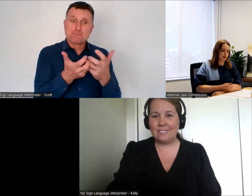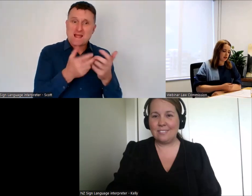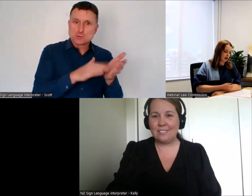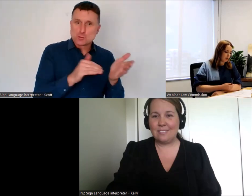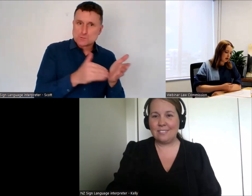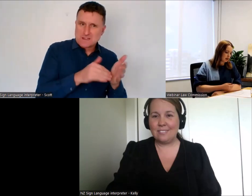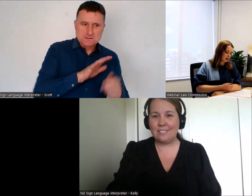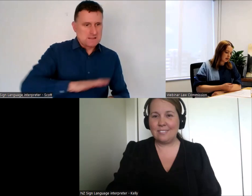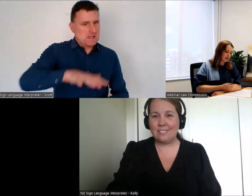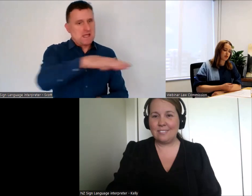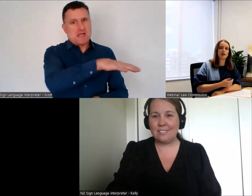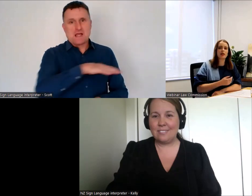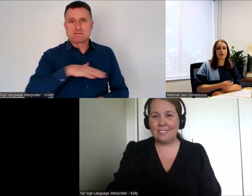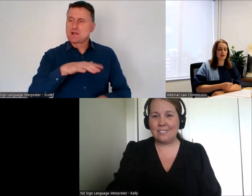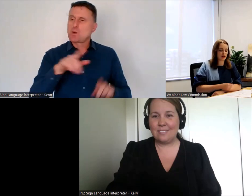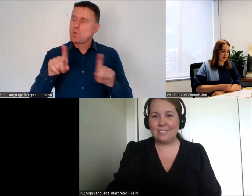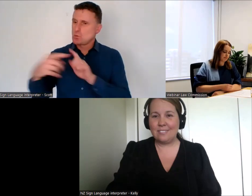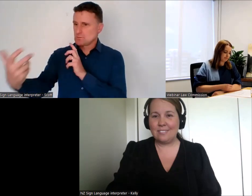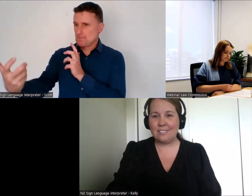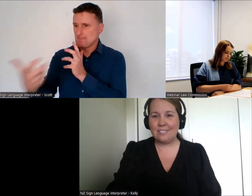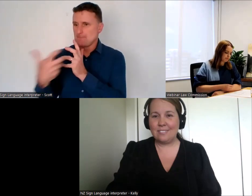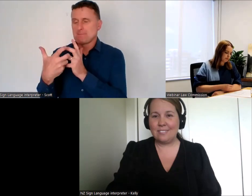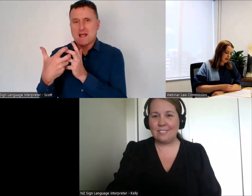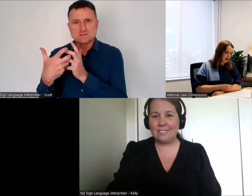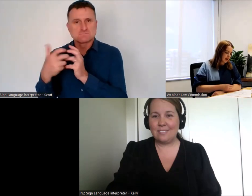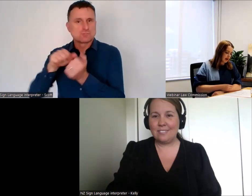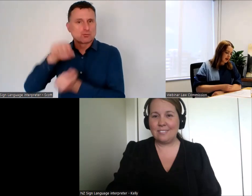and our Māori-centric approaches.